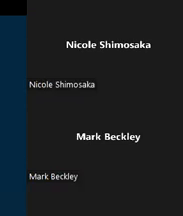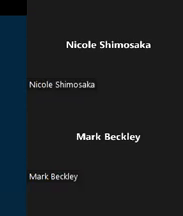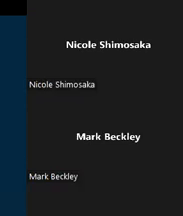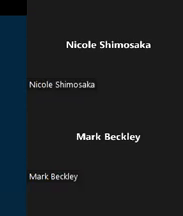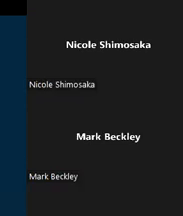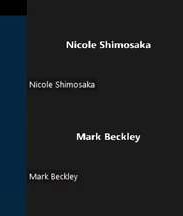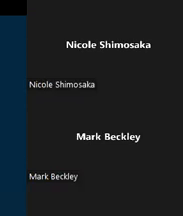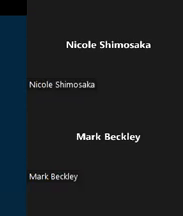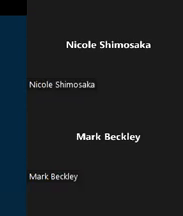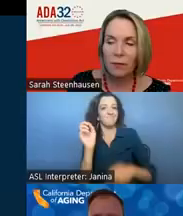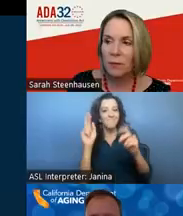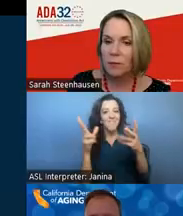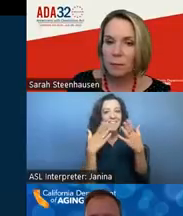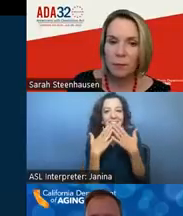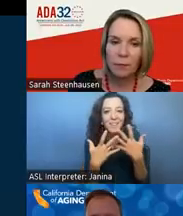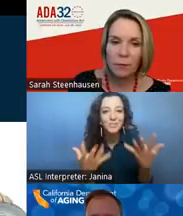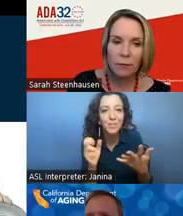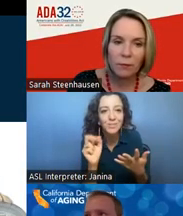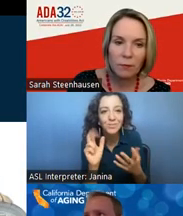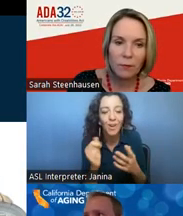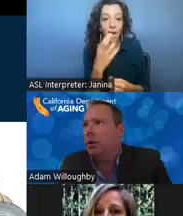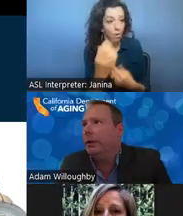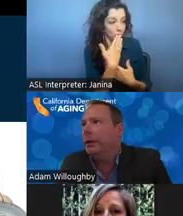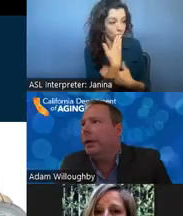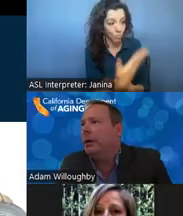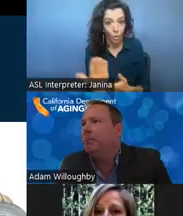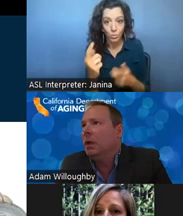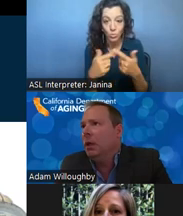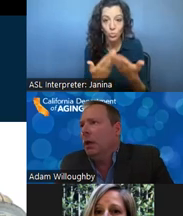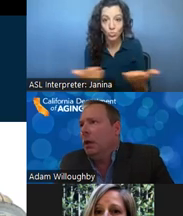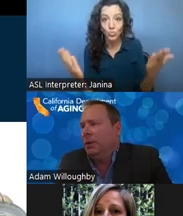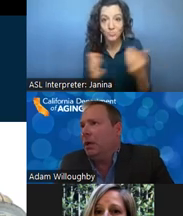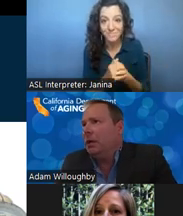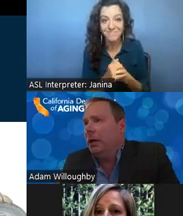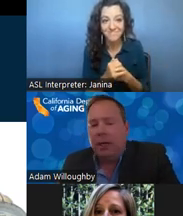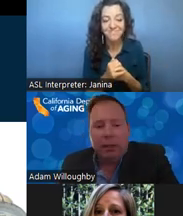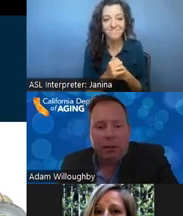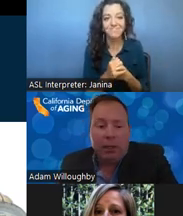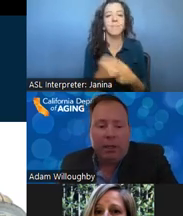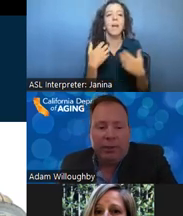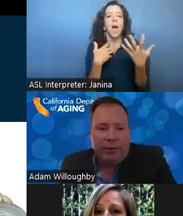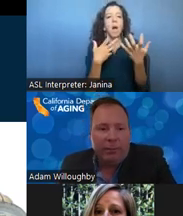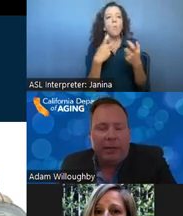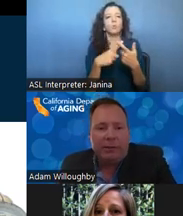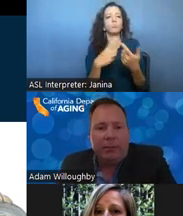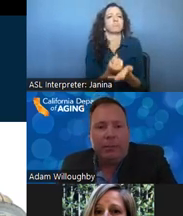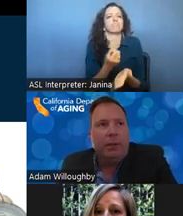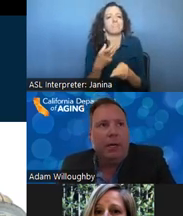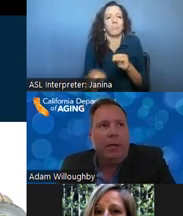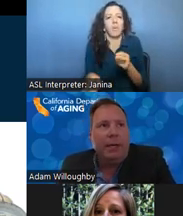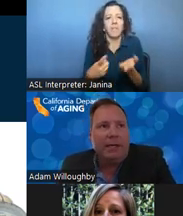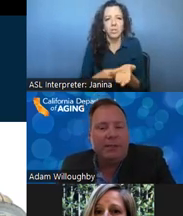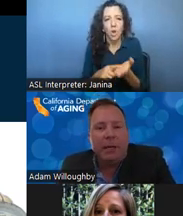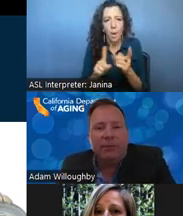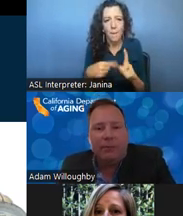great thank you so much sarah uh and good morning everyone um i'm gonna talk uh briefly about some